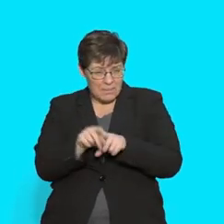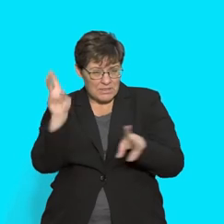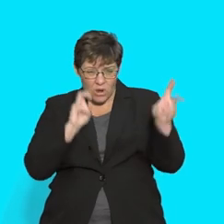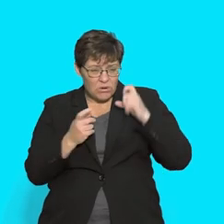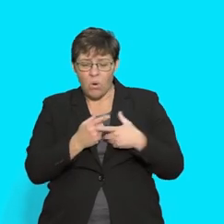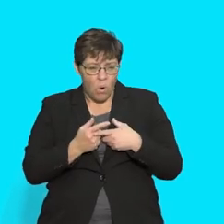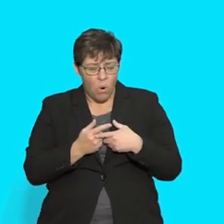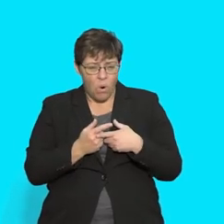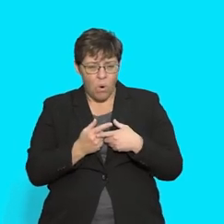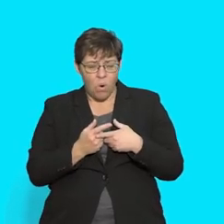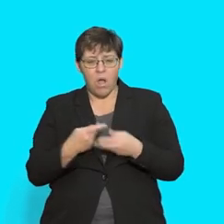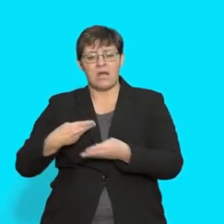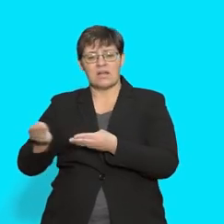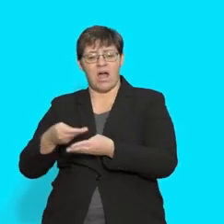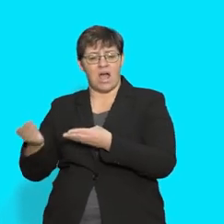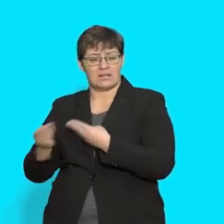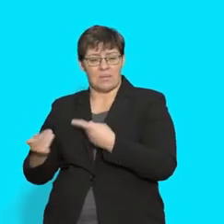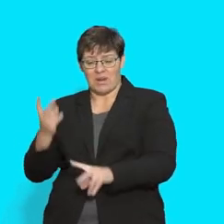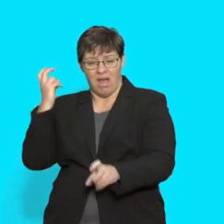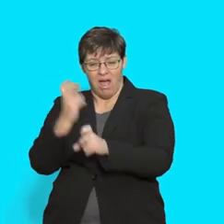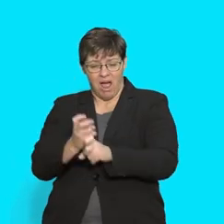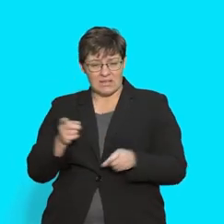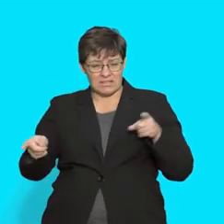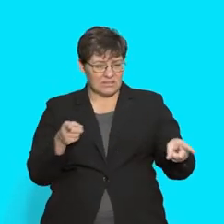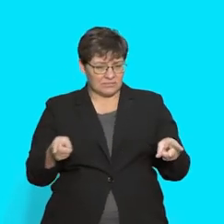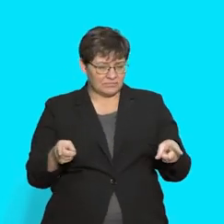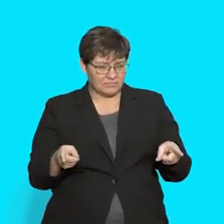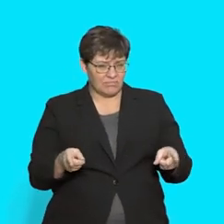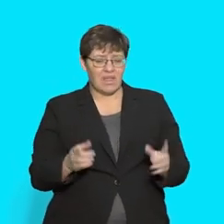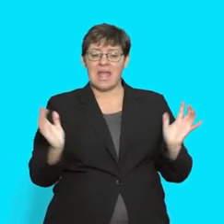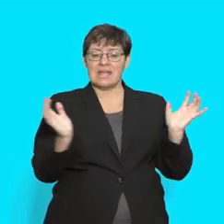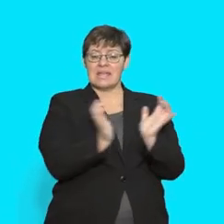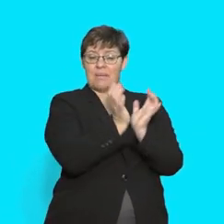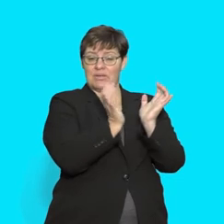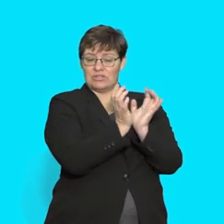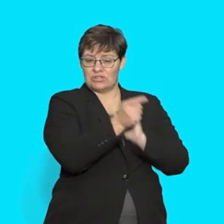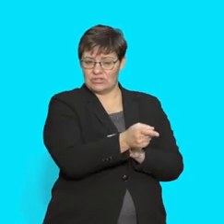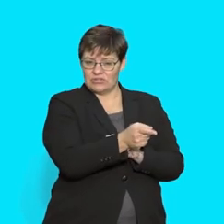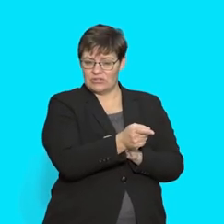has a hard C sound? Say cabbage Circle